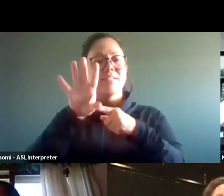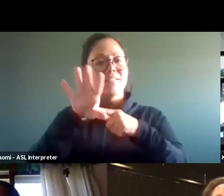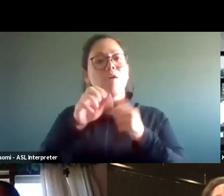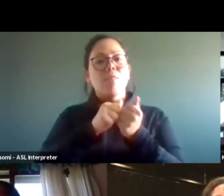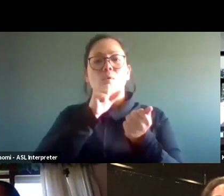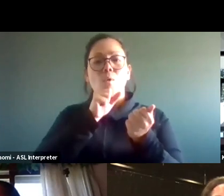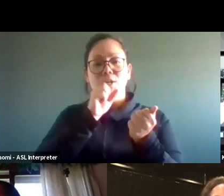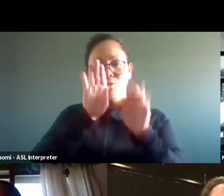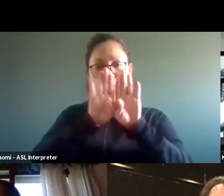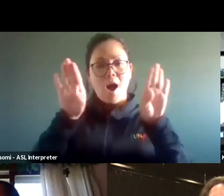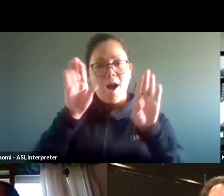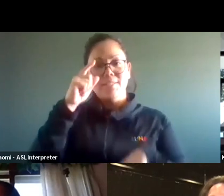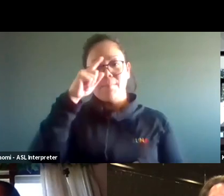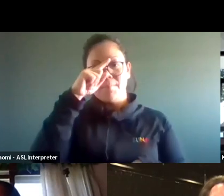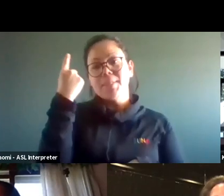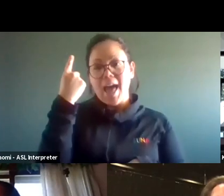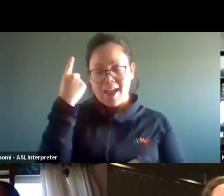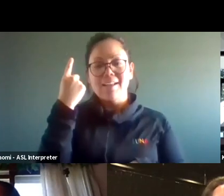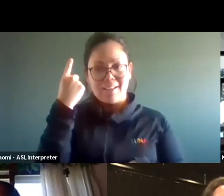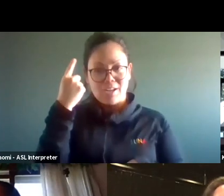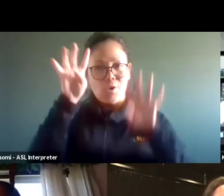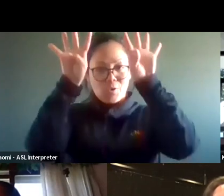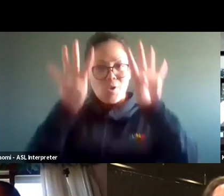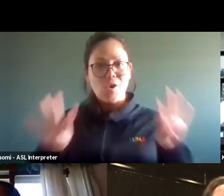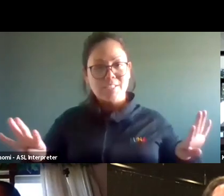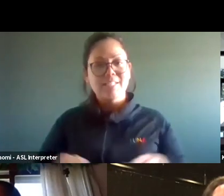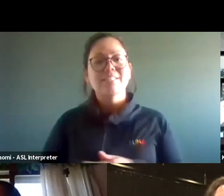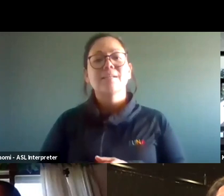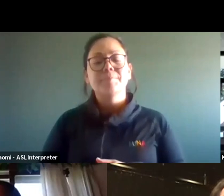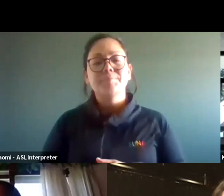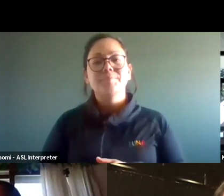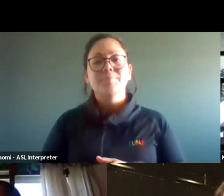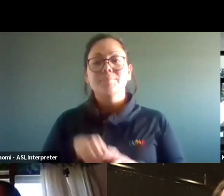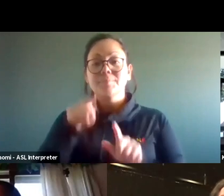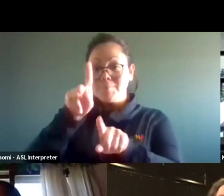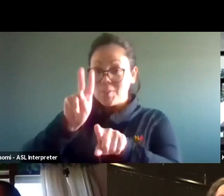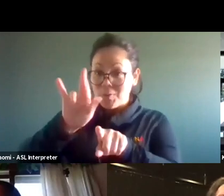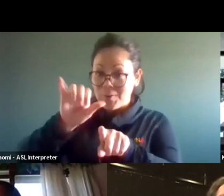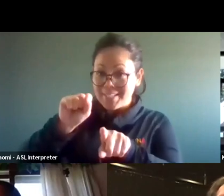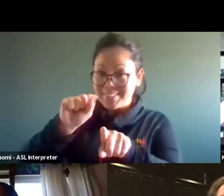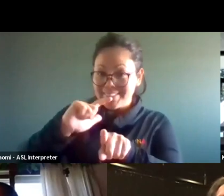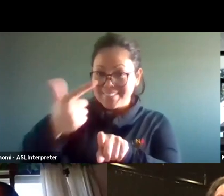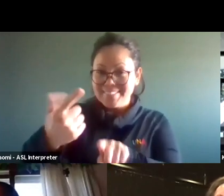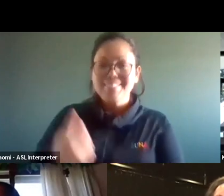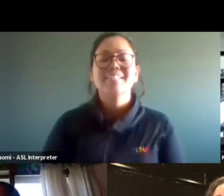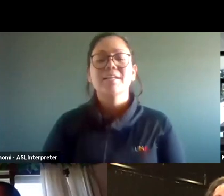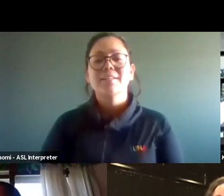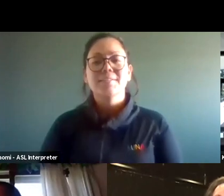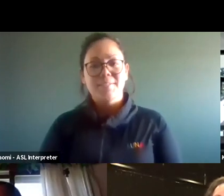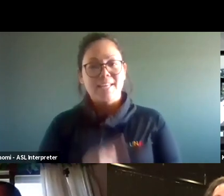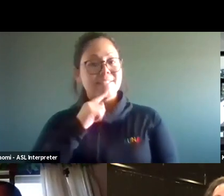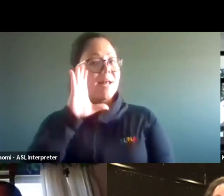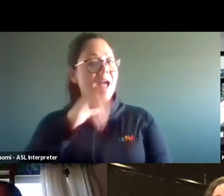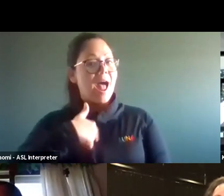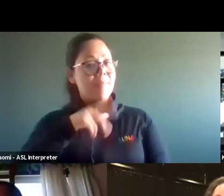and black curtains. Thank you. And Chris? Hi, I'm Chris Johnson at the